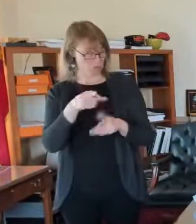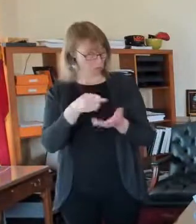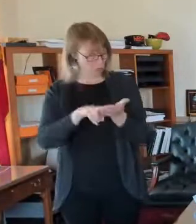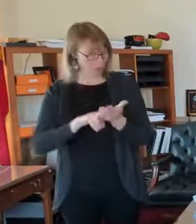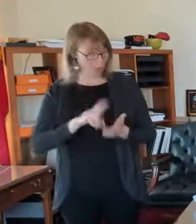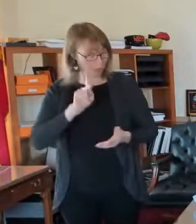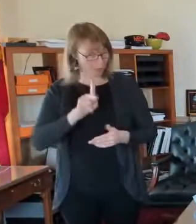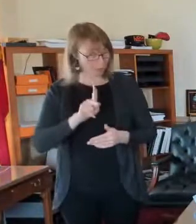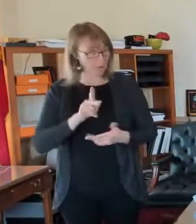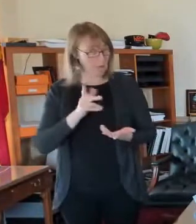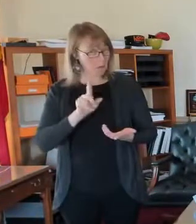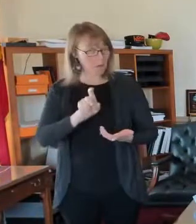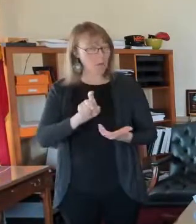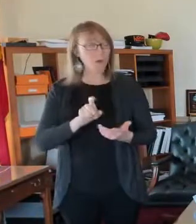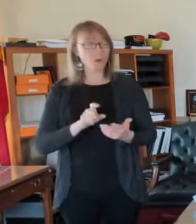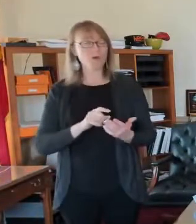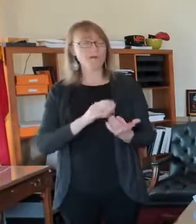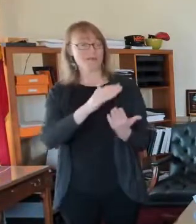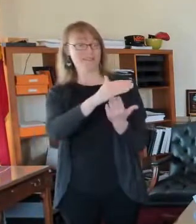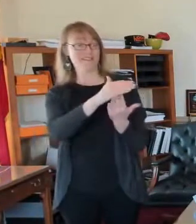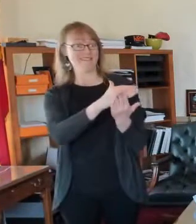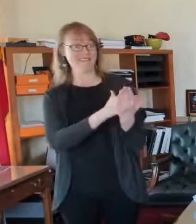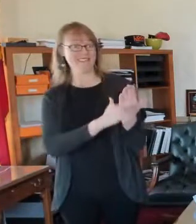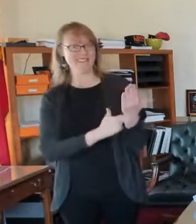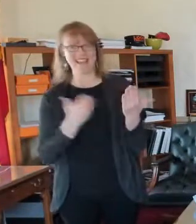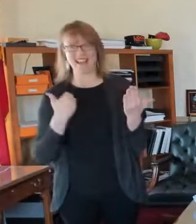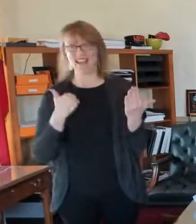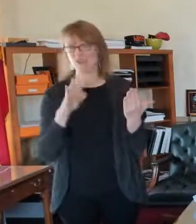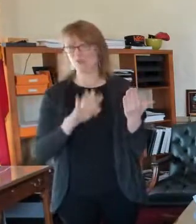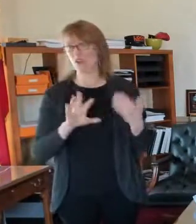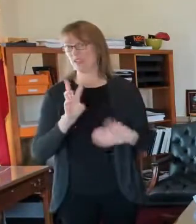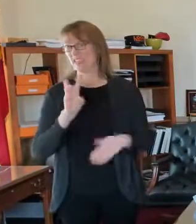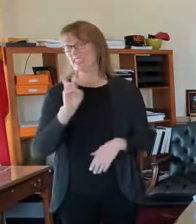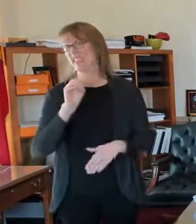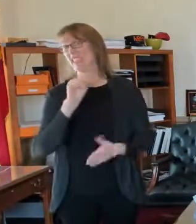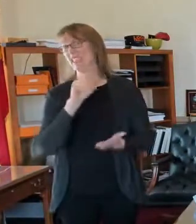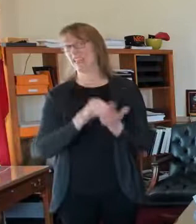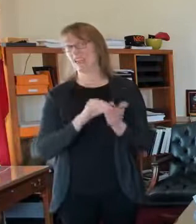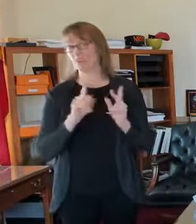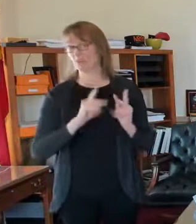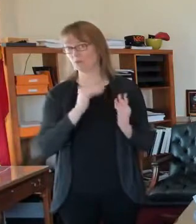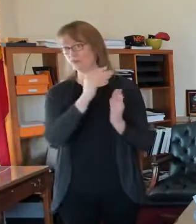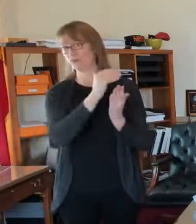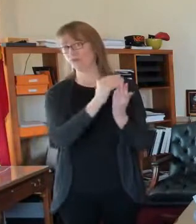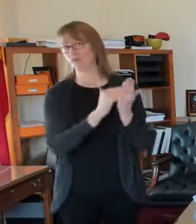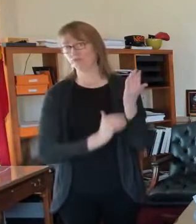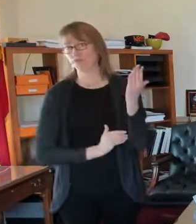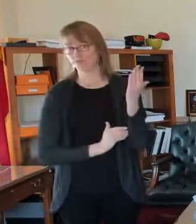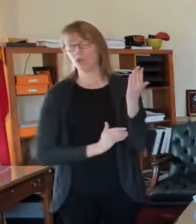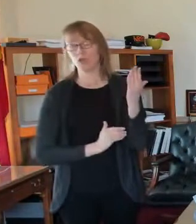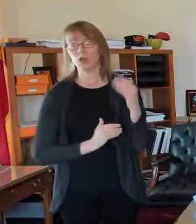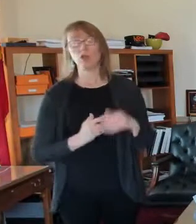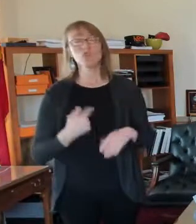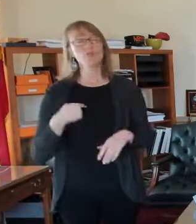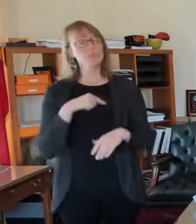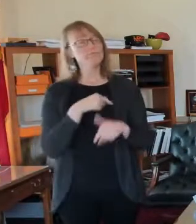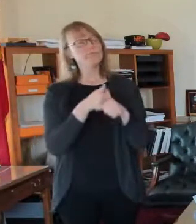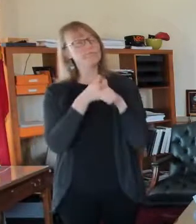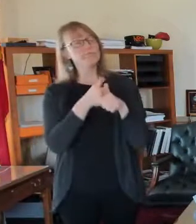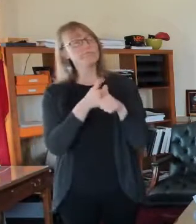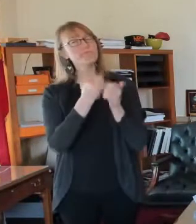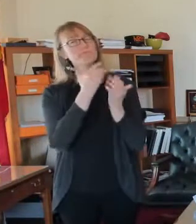but if you signed up and you signed up early on that list, we are working off that list and about, uh,